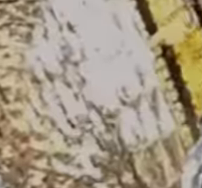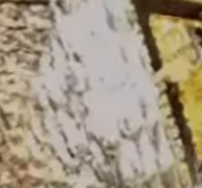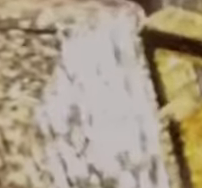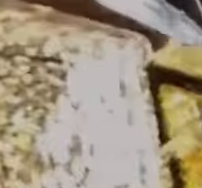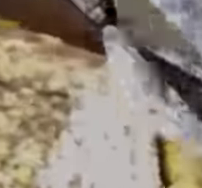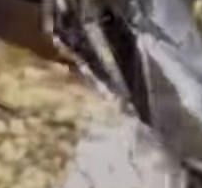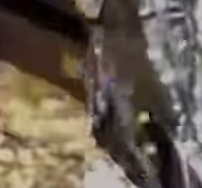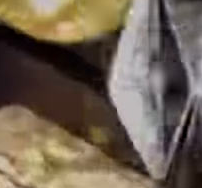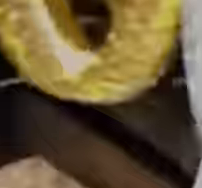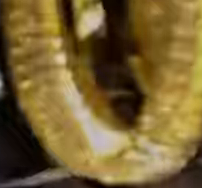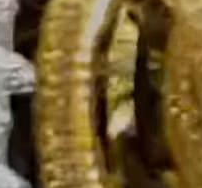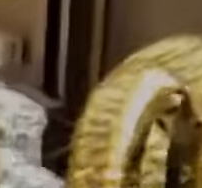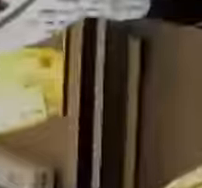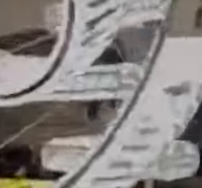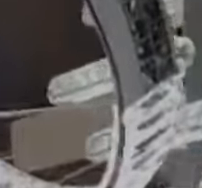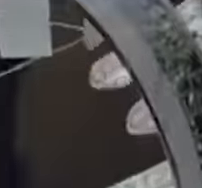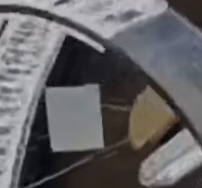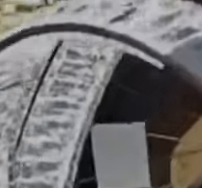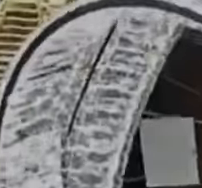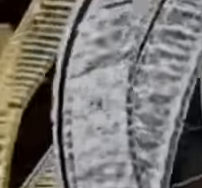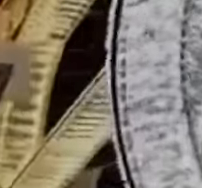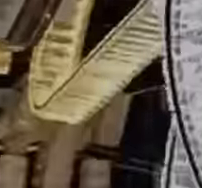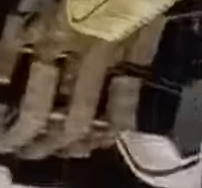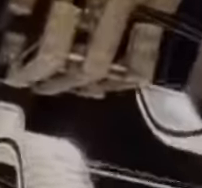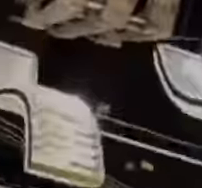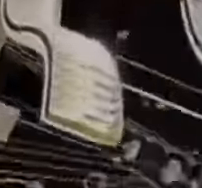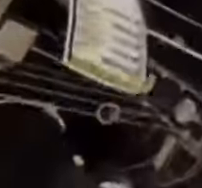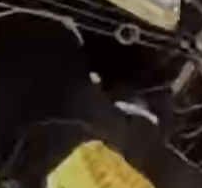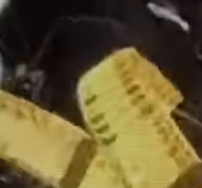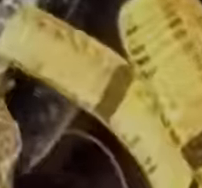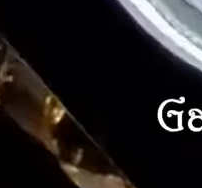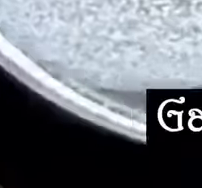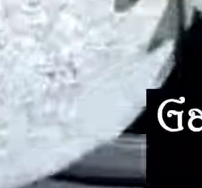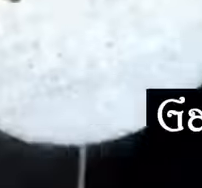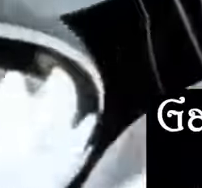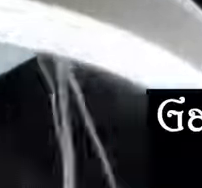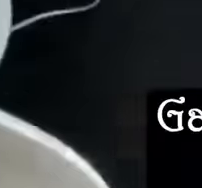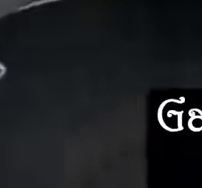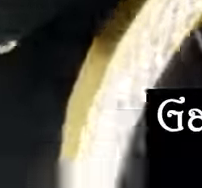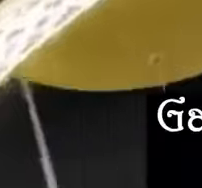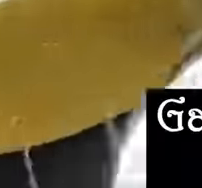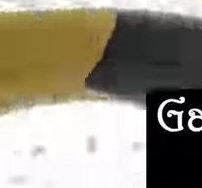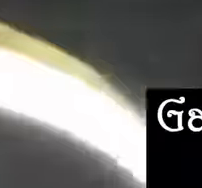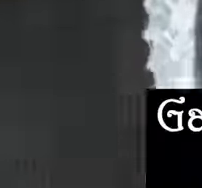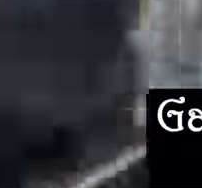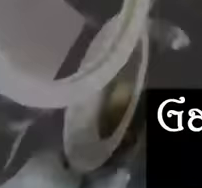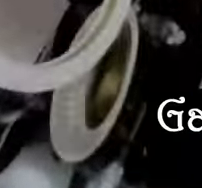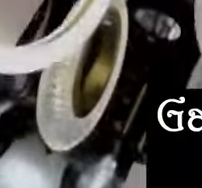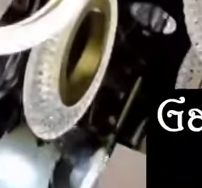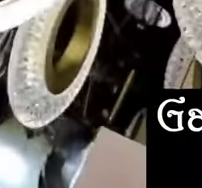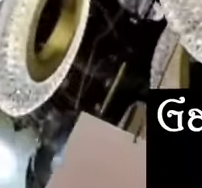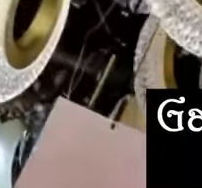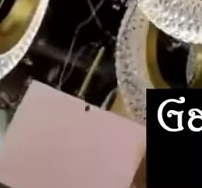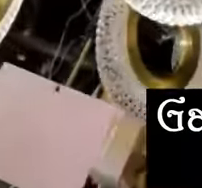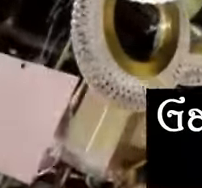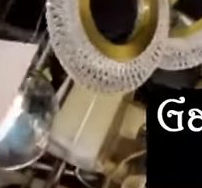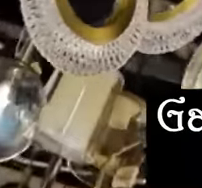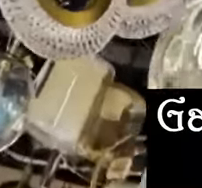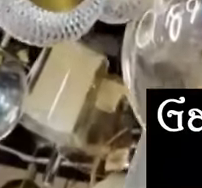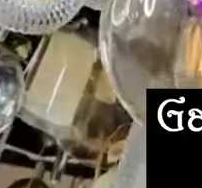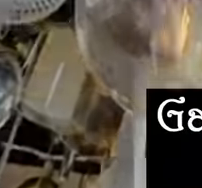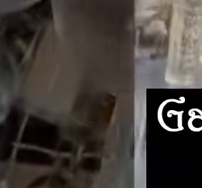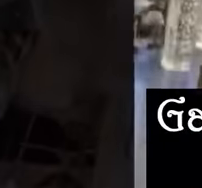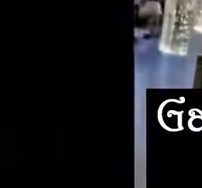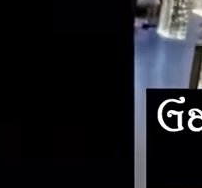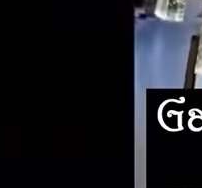This Diwali enjoyed 25% off all lighting fixtures at Lighting Paradise. Select from the most diverse and unique styles of lighting to upgrade your home